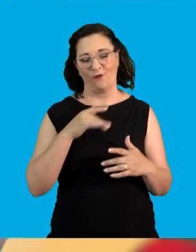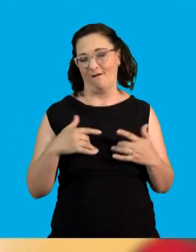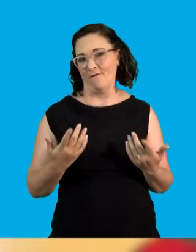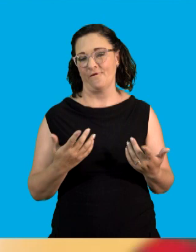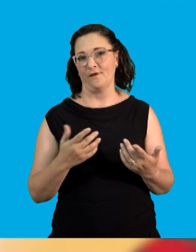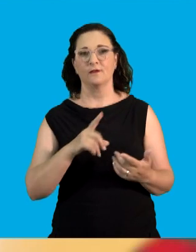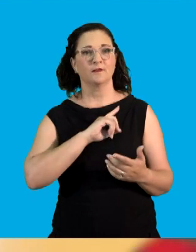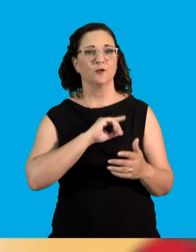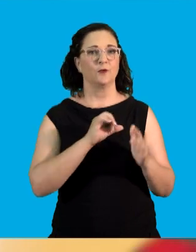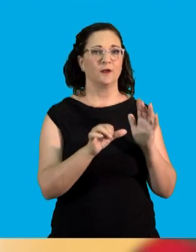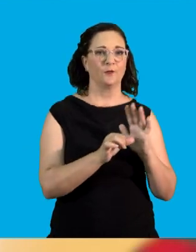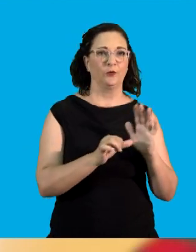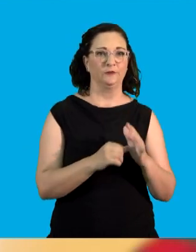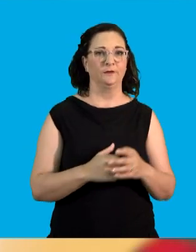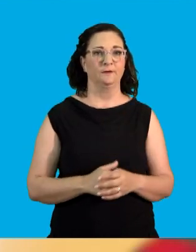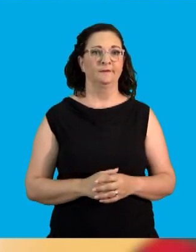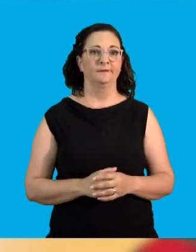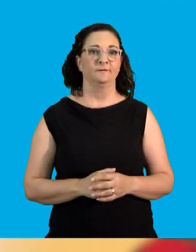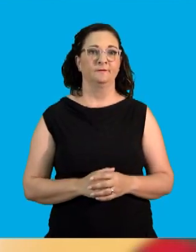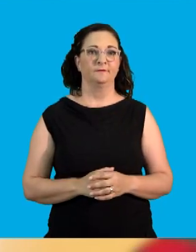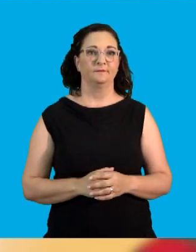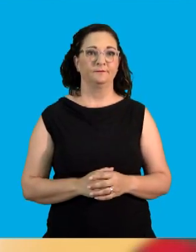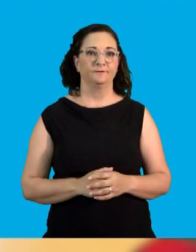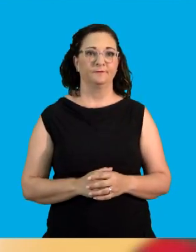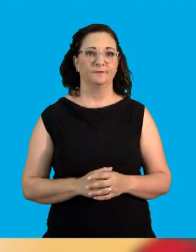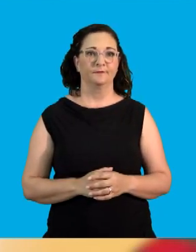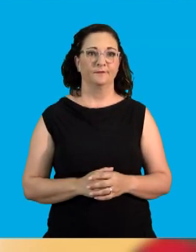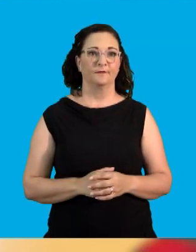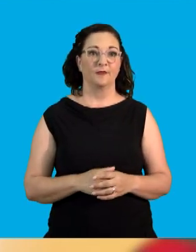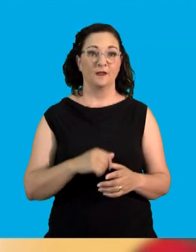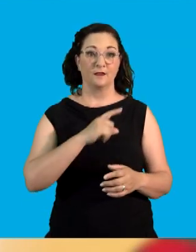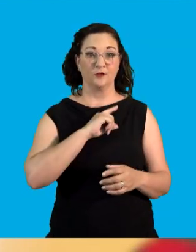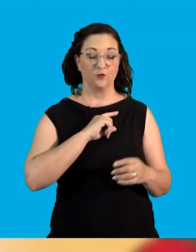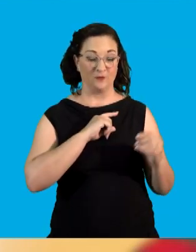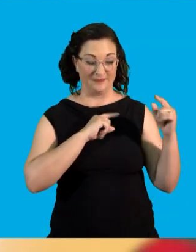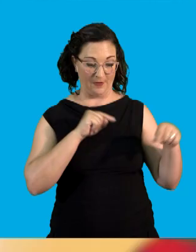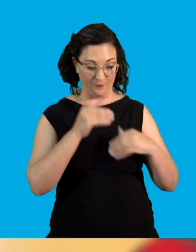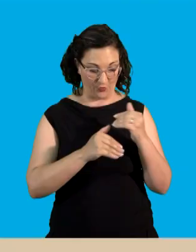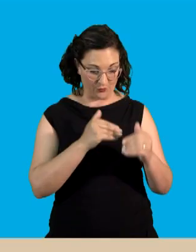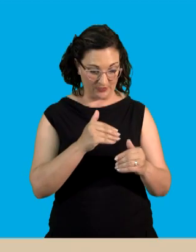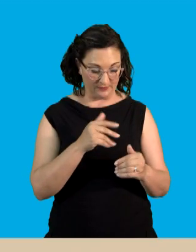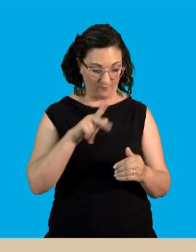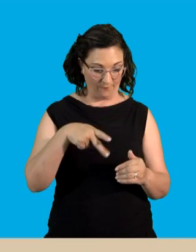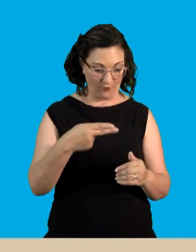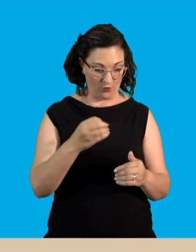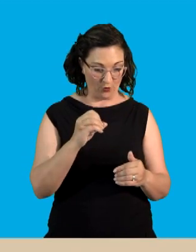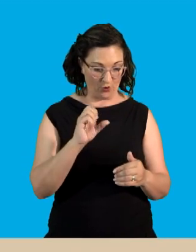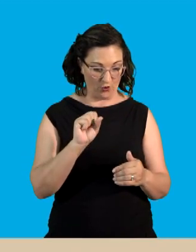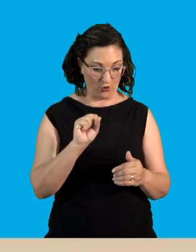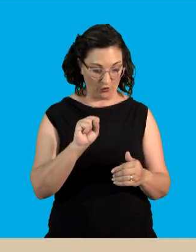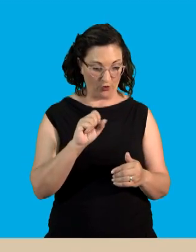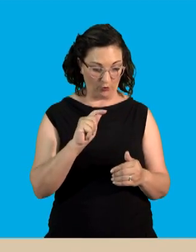Okay. So once photosynthesis is okay, then plants and animals are able to live their lives. All right.